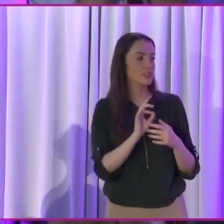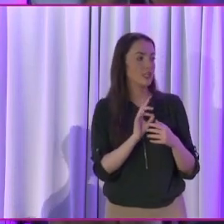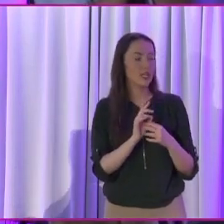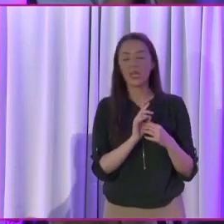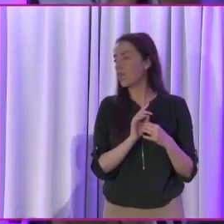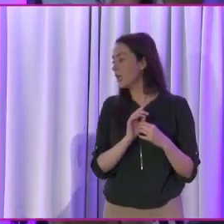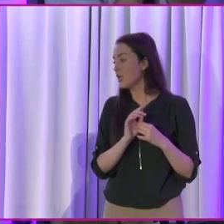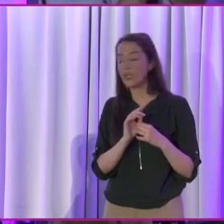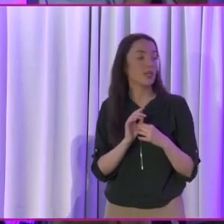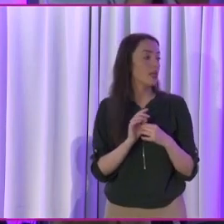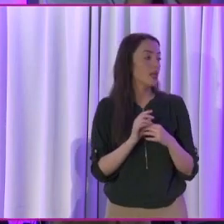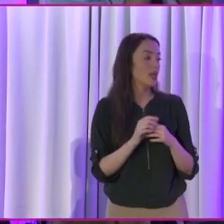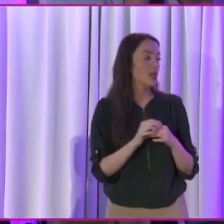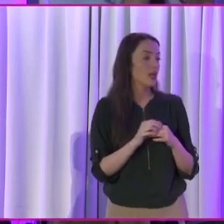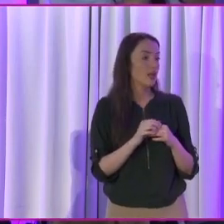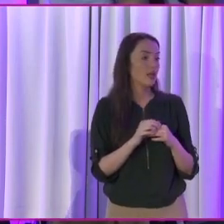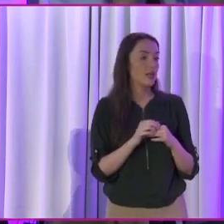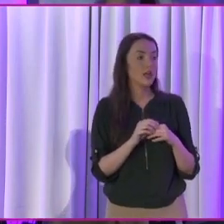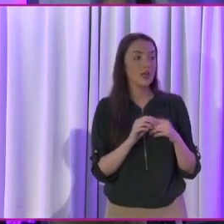have we time for questions?